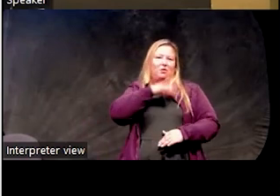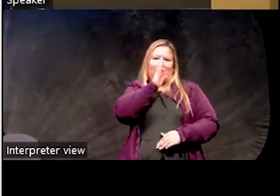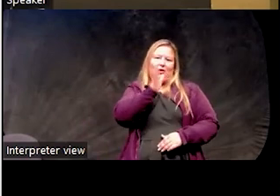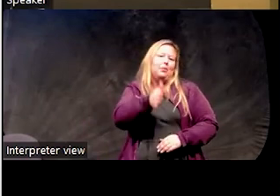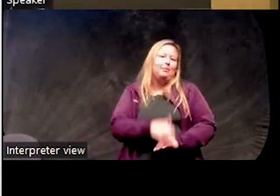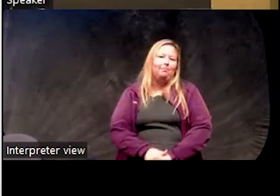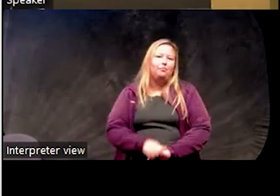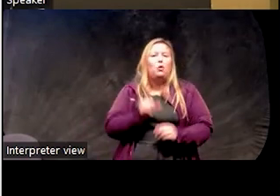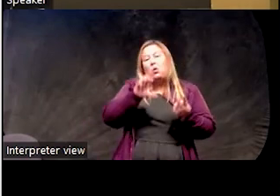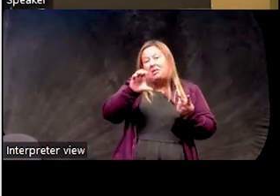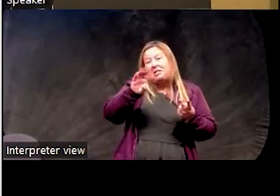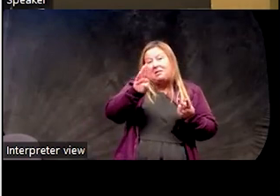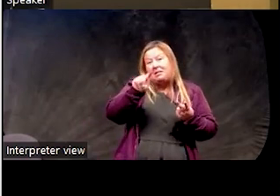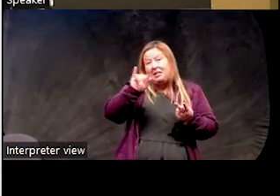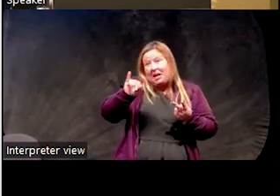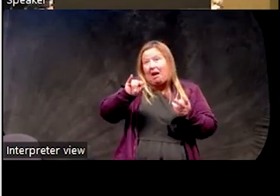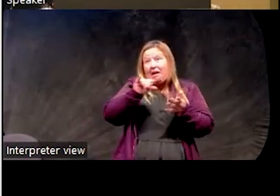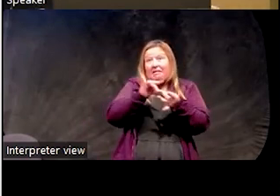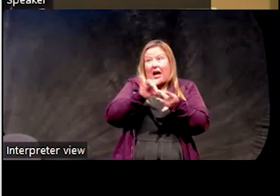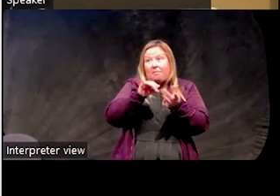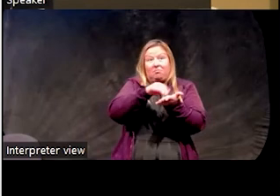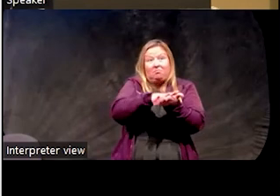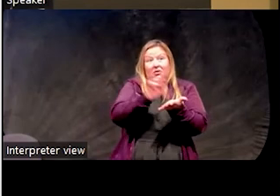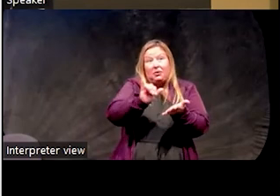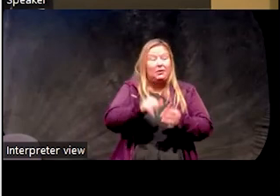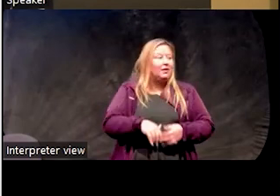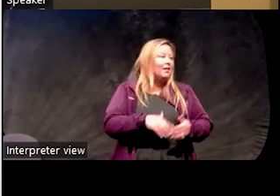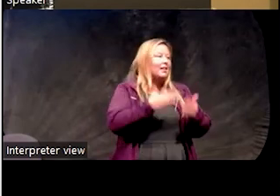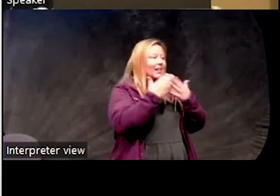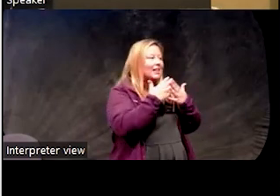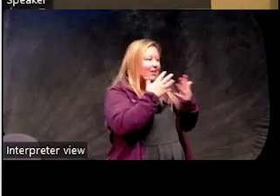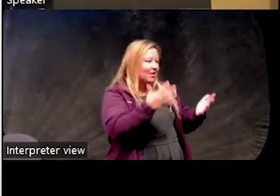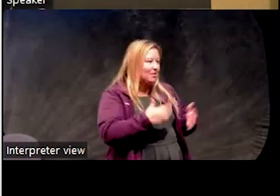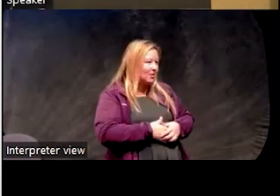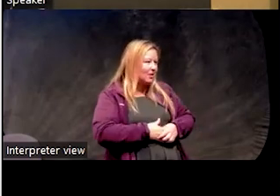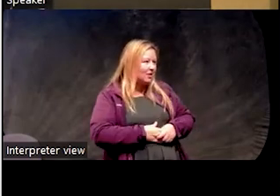well, or CBTI in the comments. Thank very much.